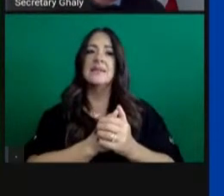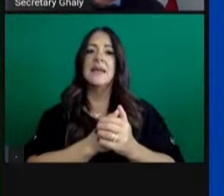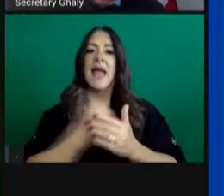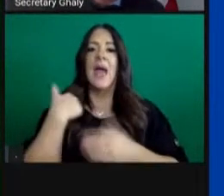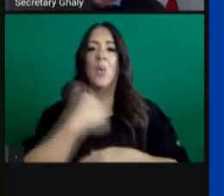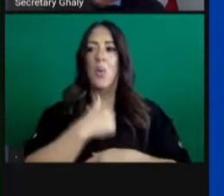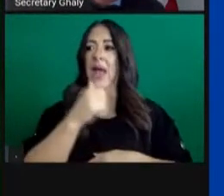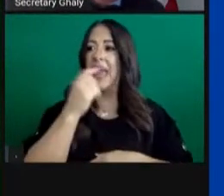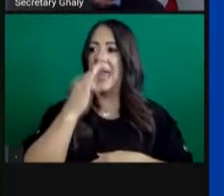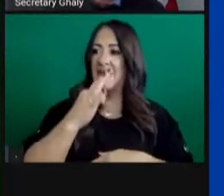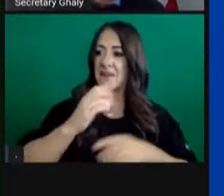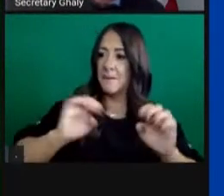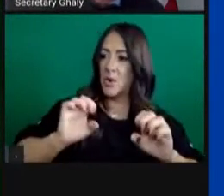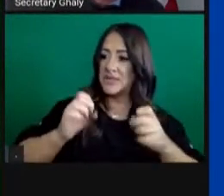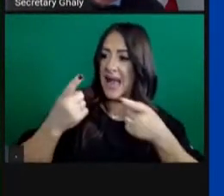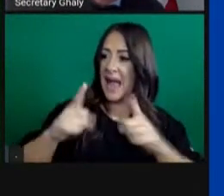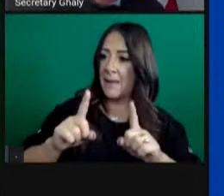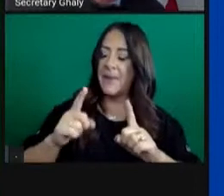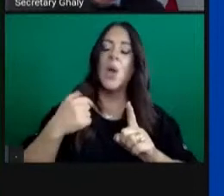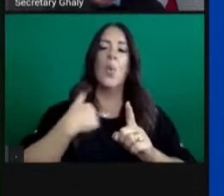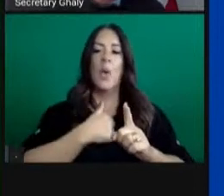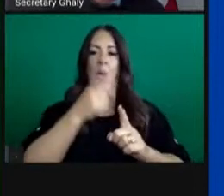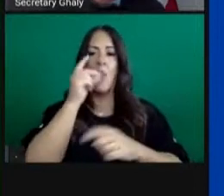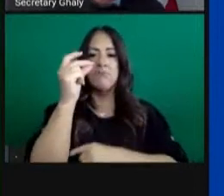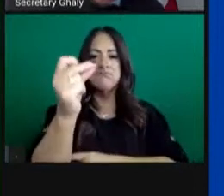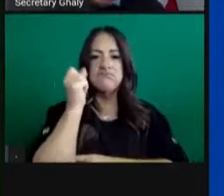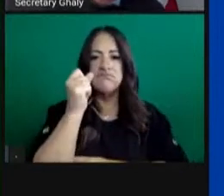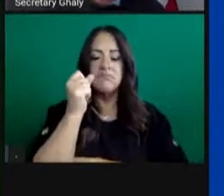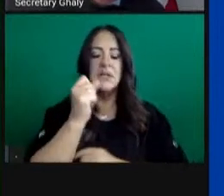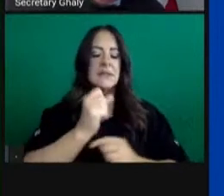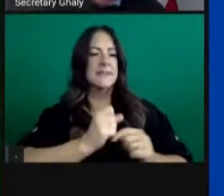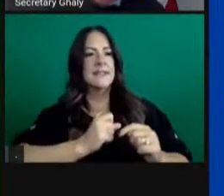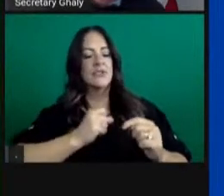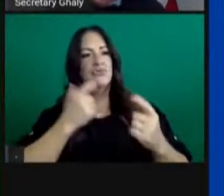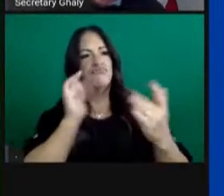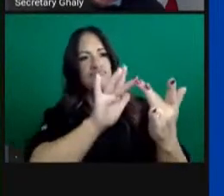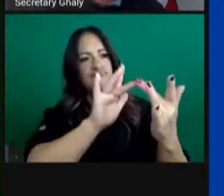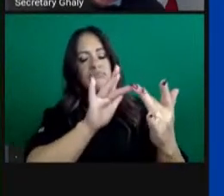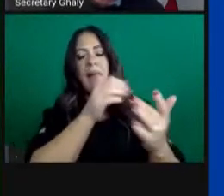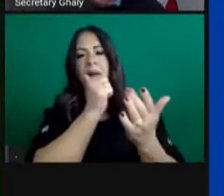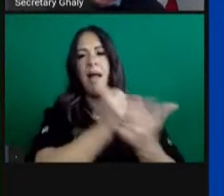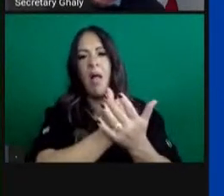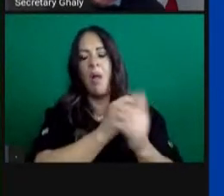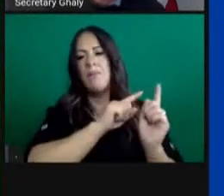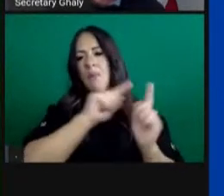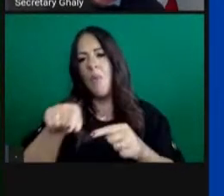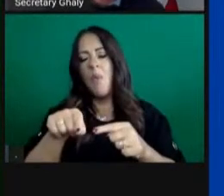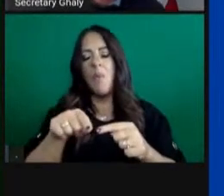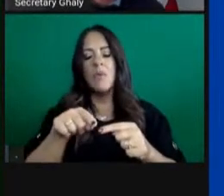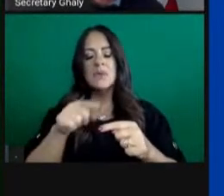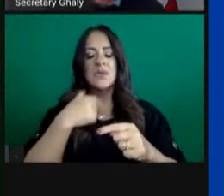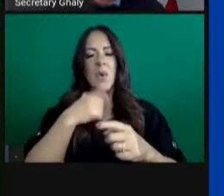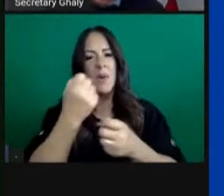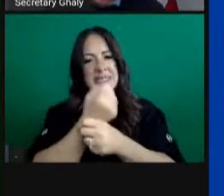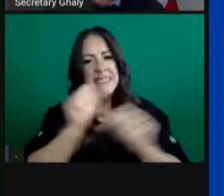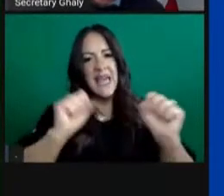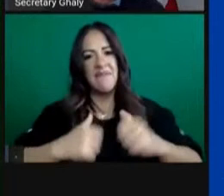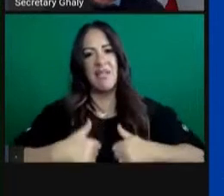when it needs to happen so that we can continue to save as many lives as possible. Next slide, please.